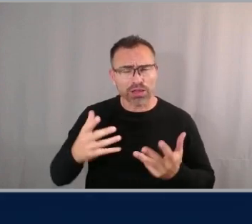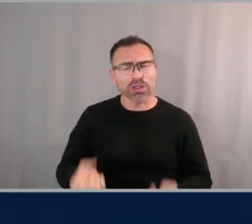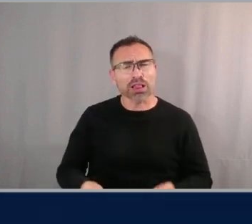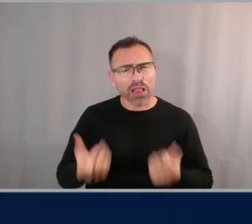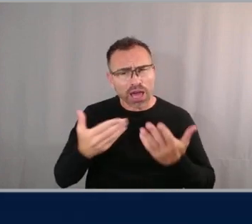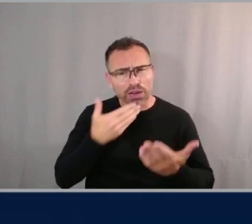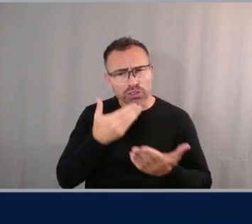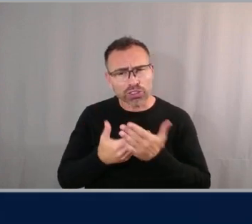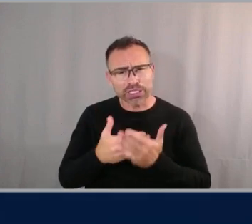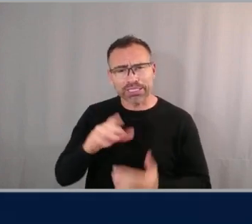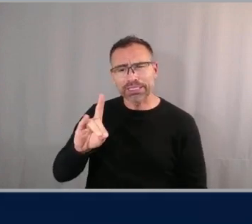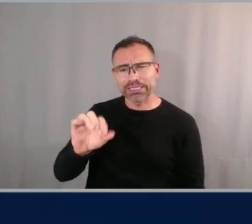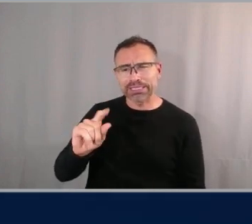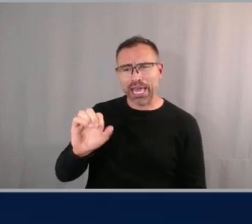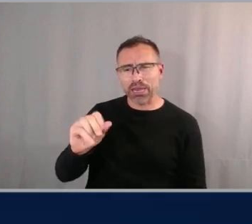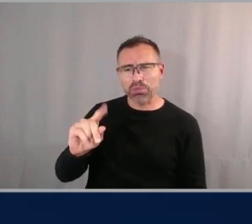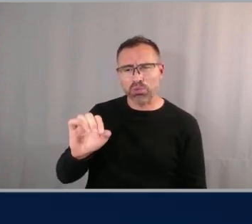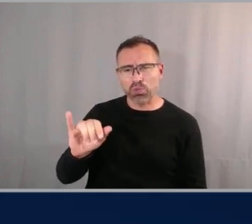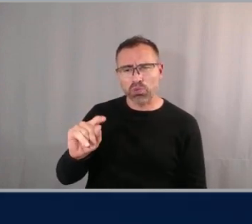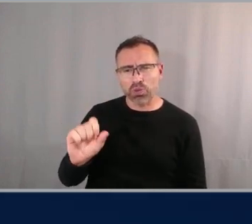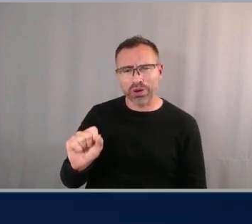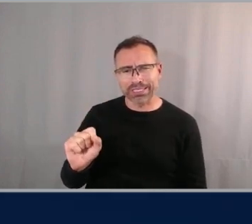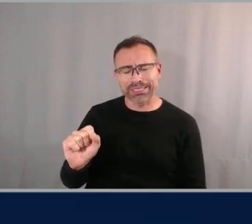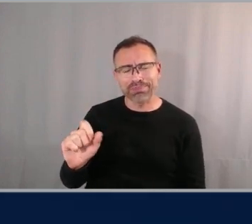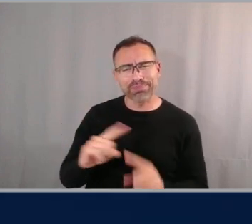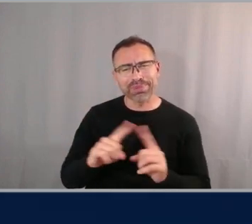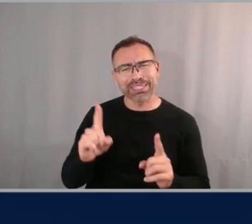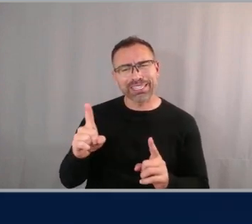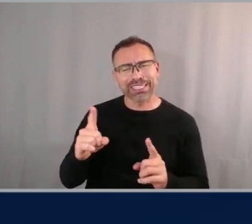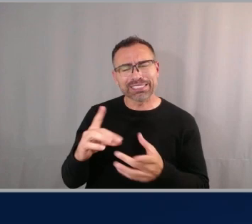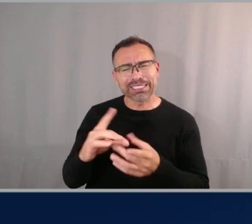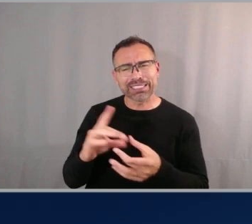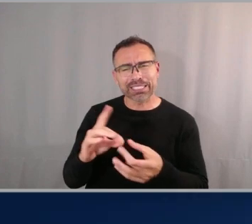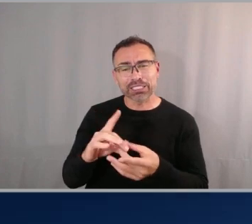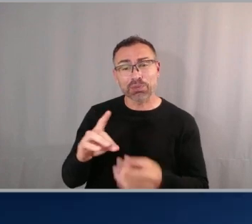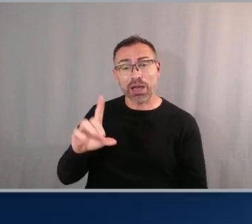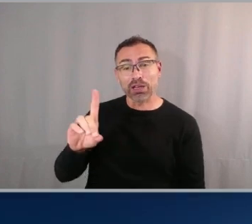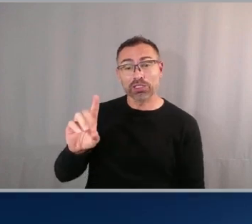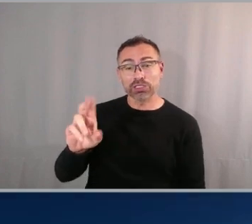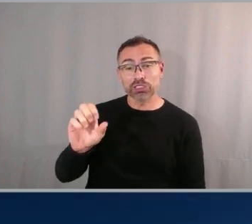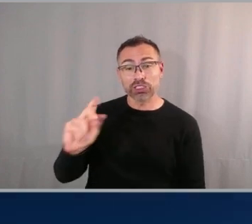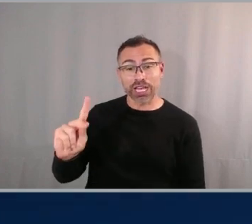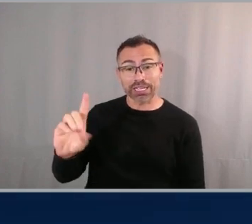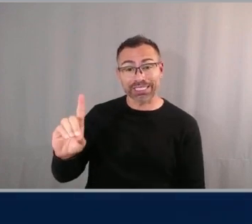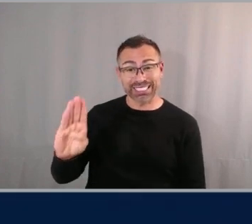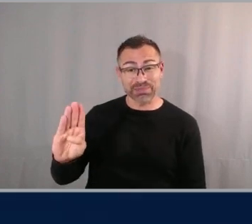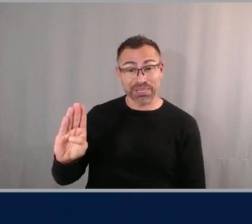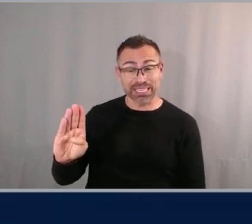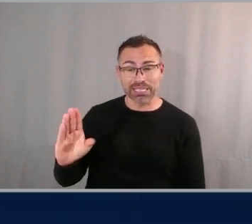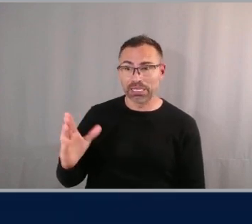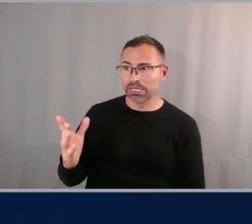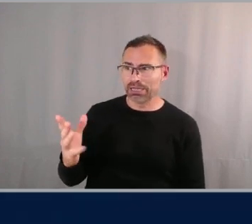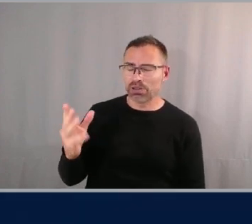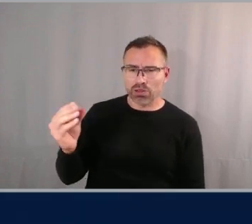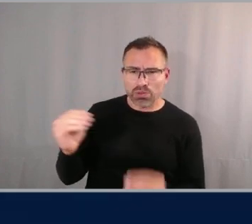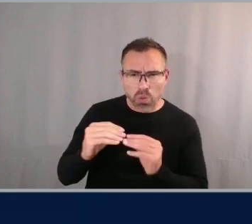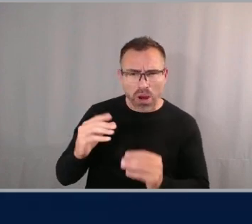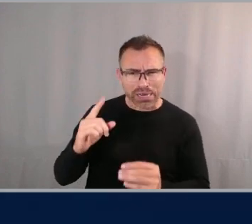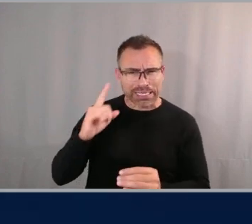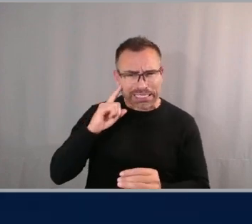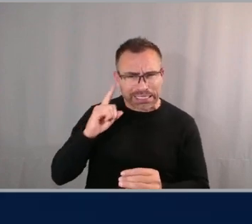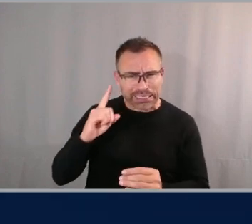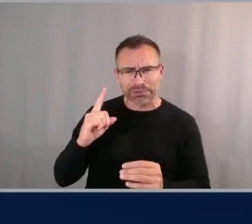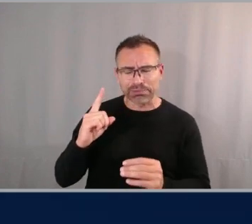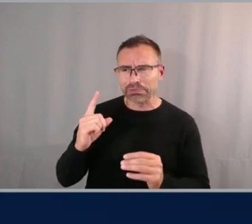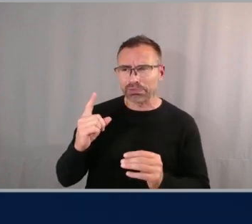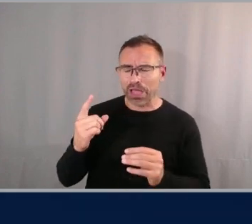as you mentioned DuckTV you know the more I hear about it the more I play with it the the more I realize it really is all that it